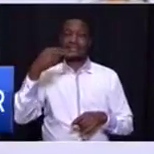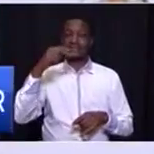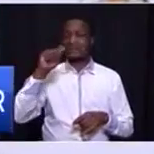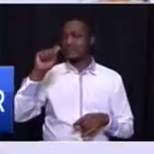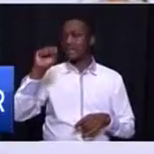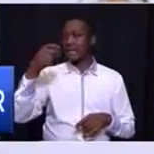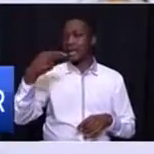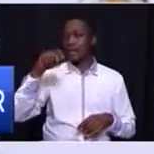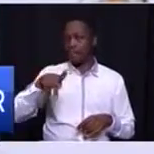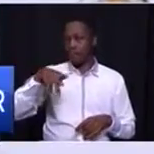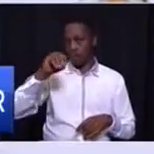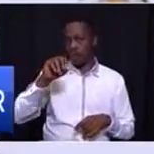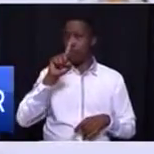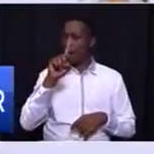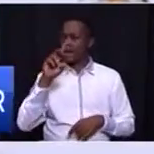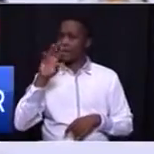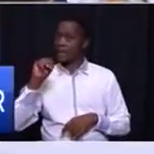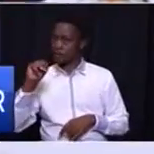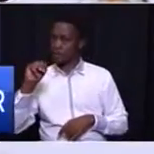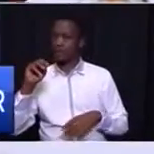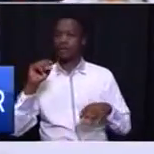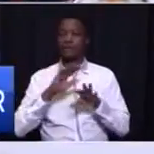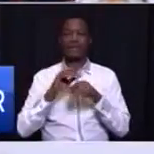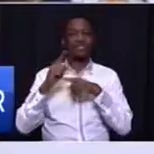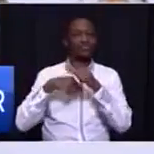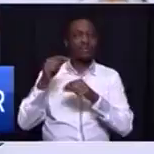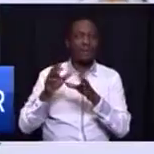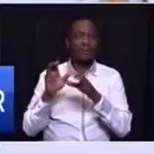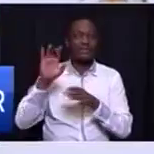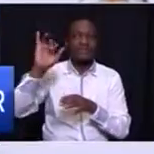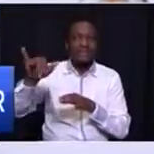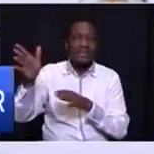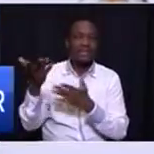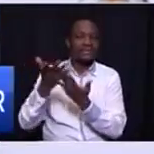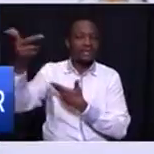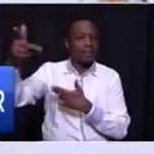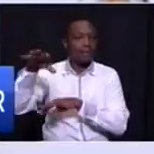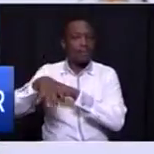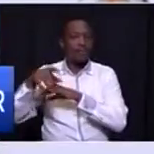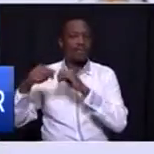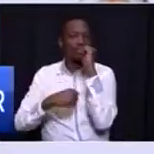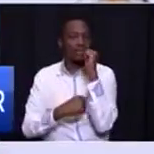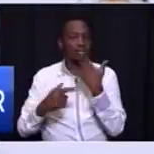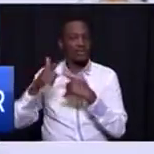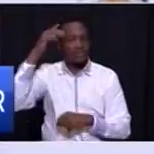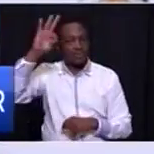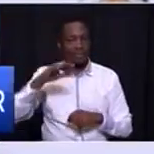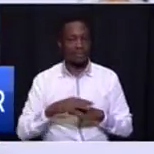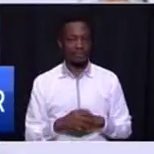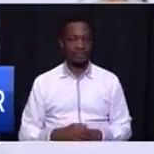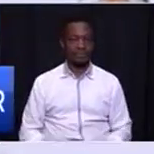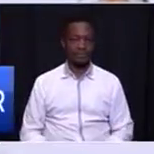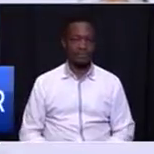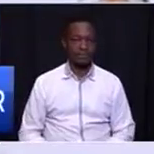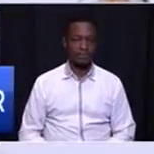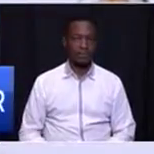township. SEP 1 million is not about sitting in some provincial offices of government or in municipal